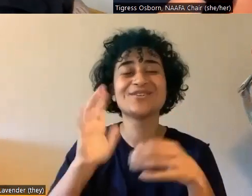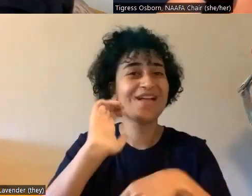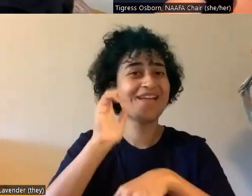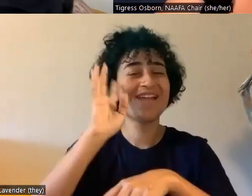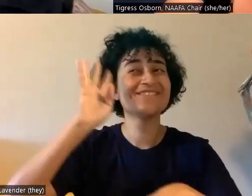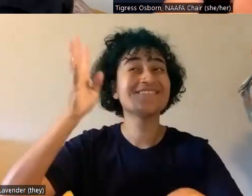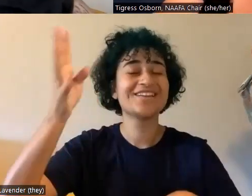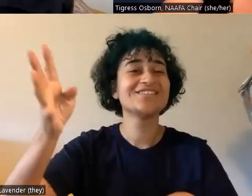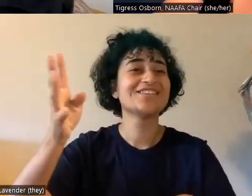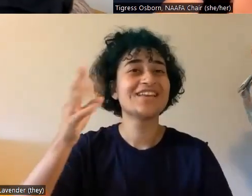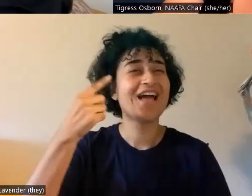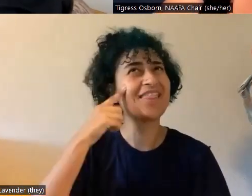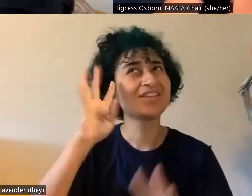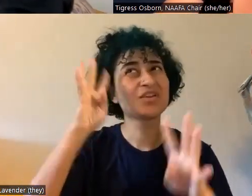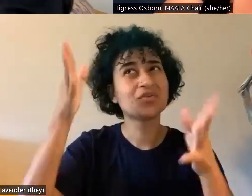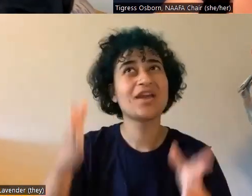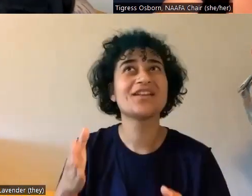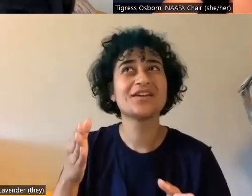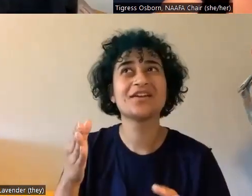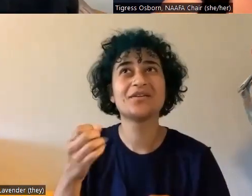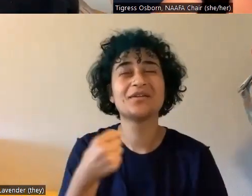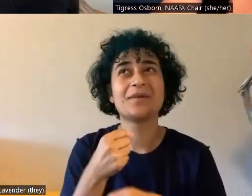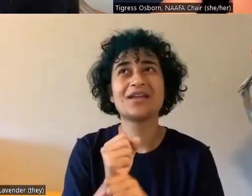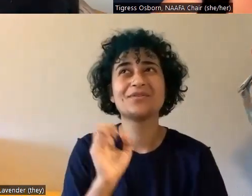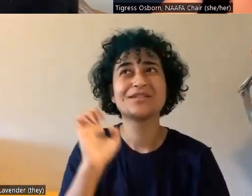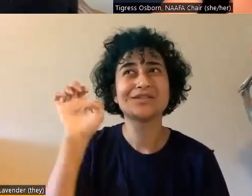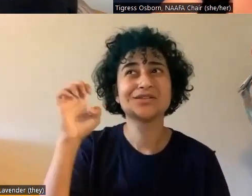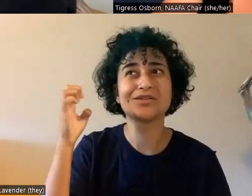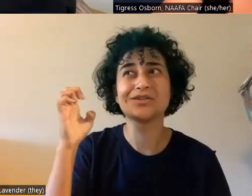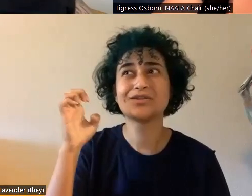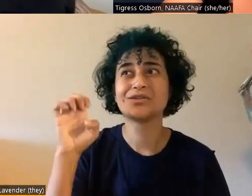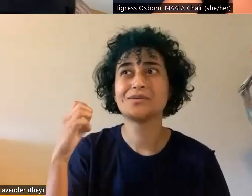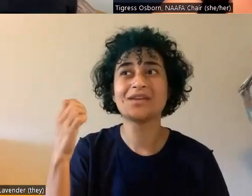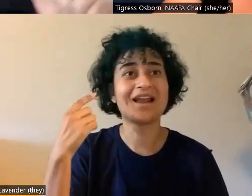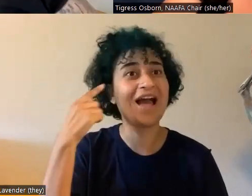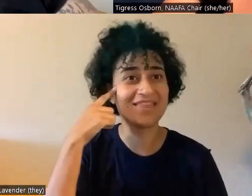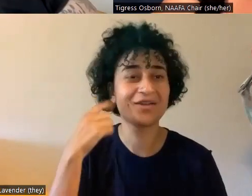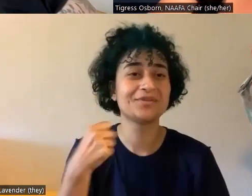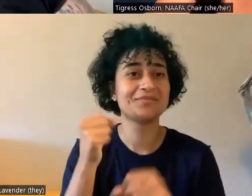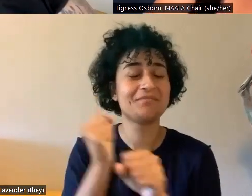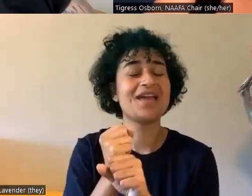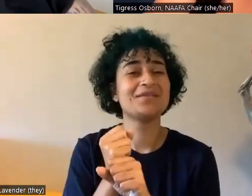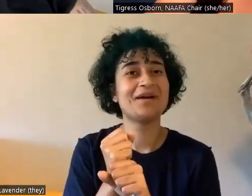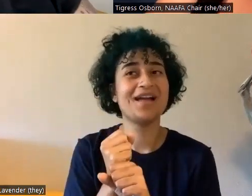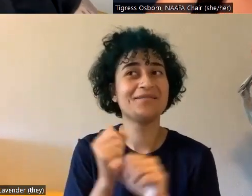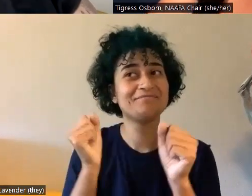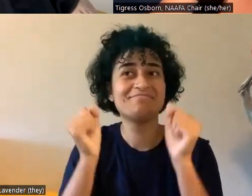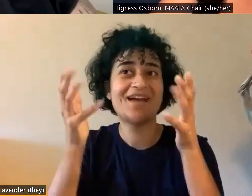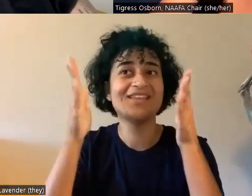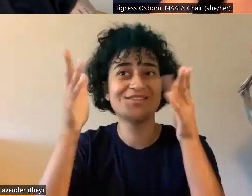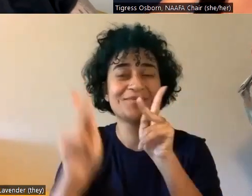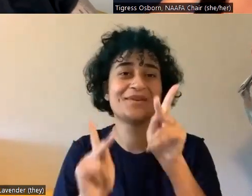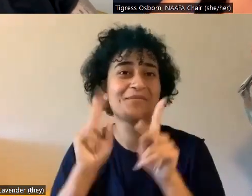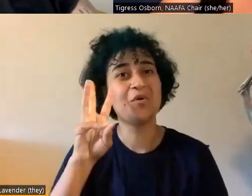by, I think Europeans. I don't know. I think it was made by wizards, but it is a,